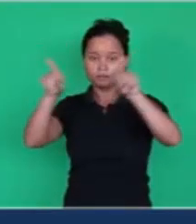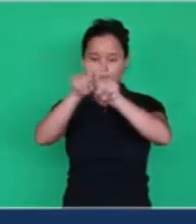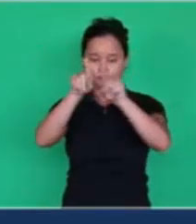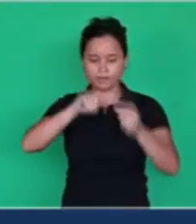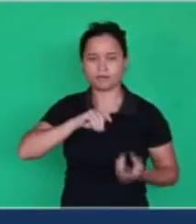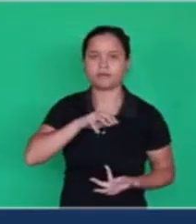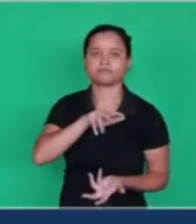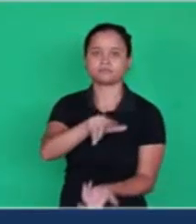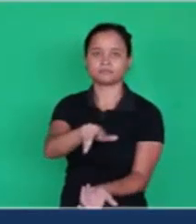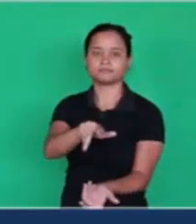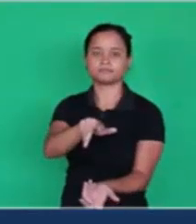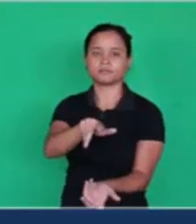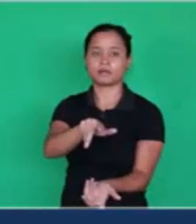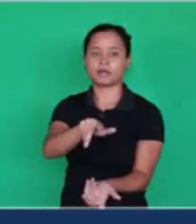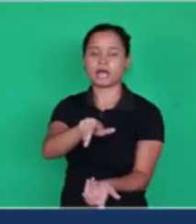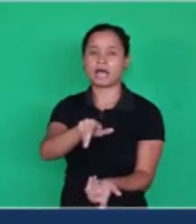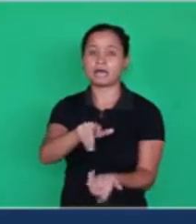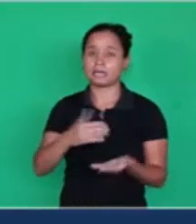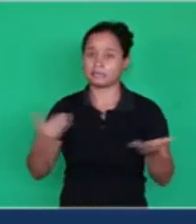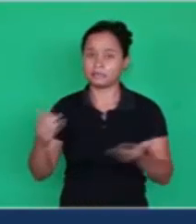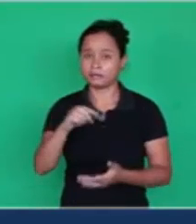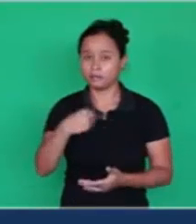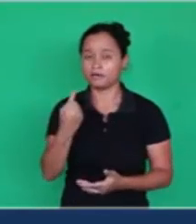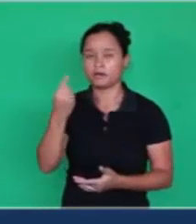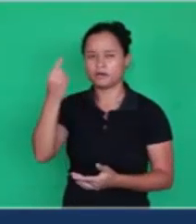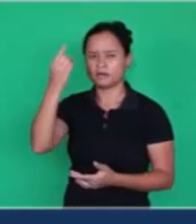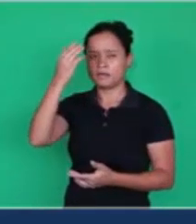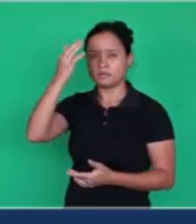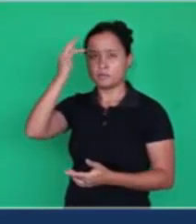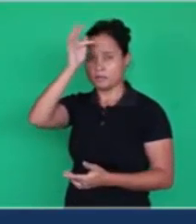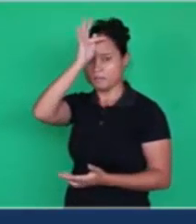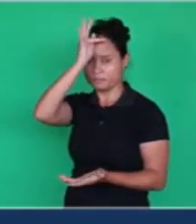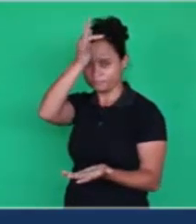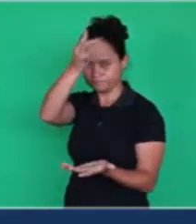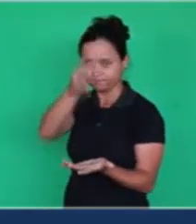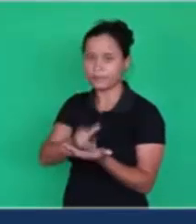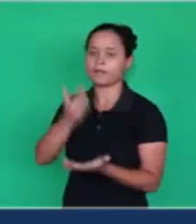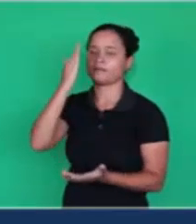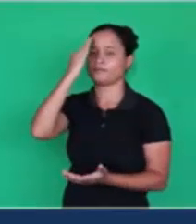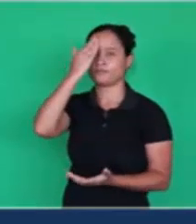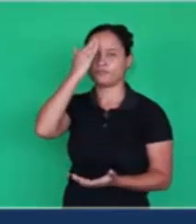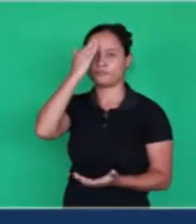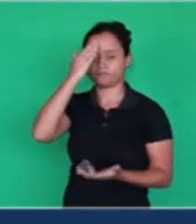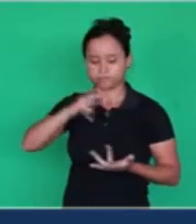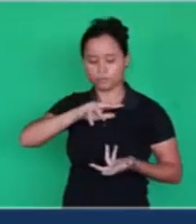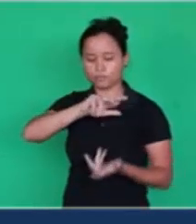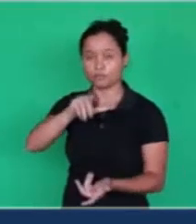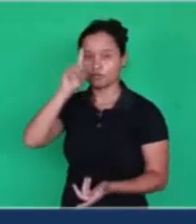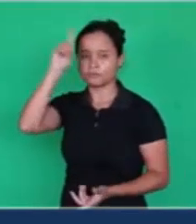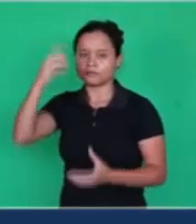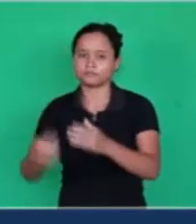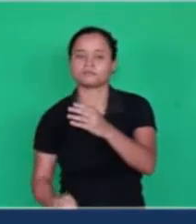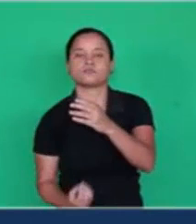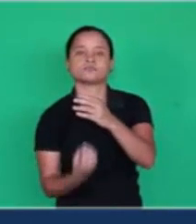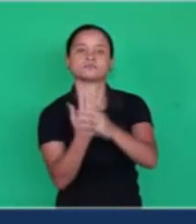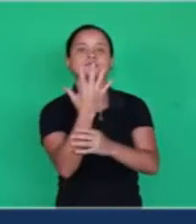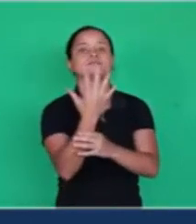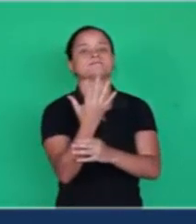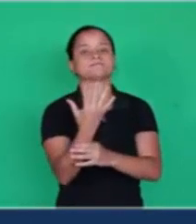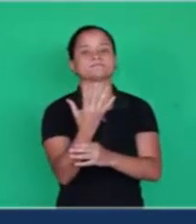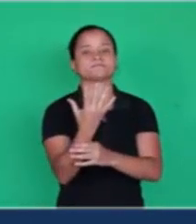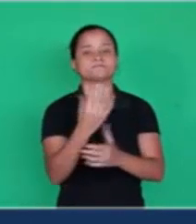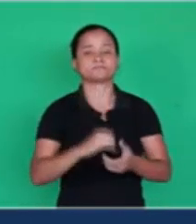ours. And it's by faith. By faith we understand the worlds were framed by the Word of God. Hebrews